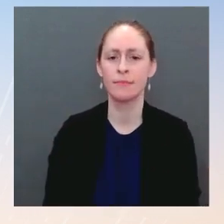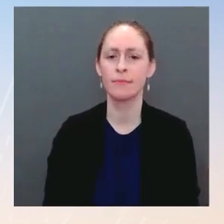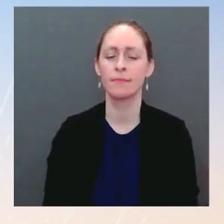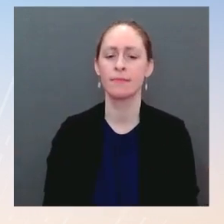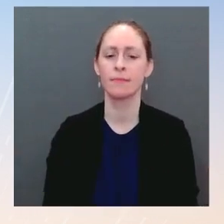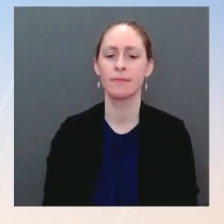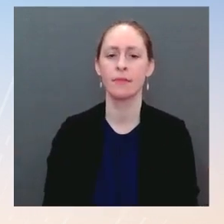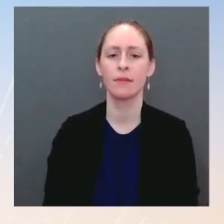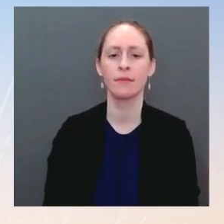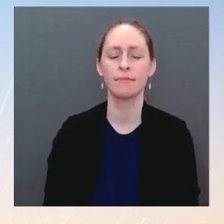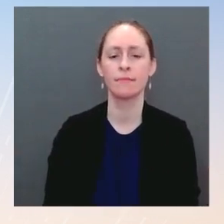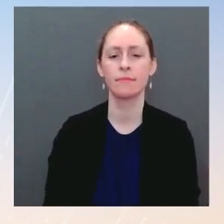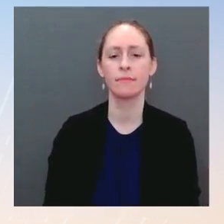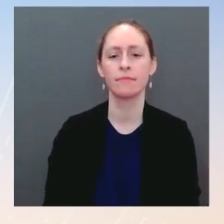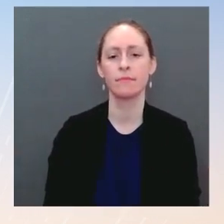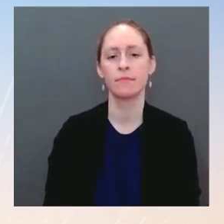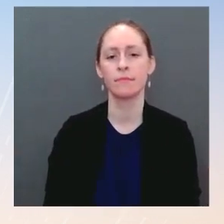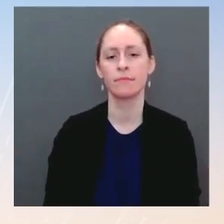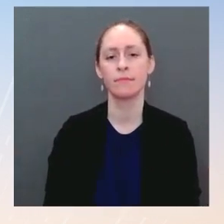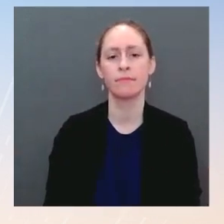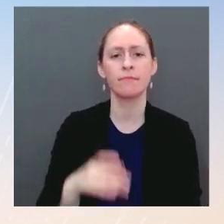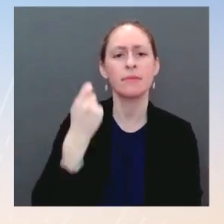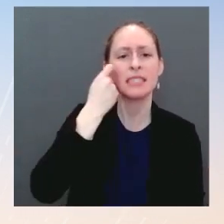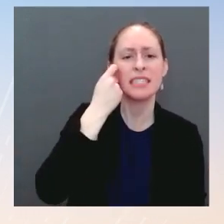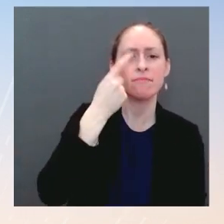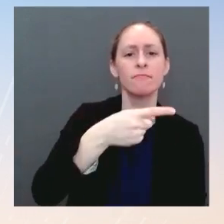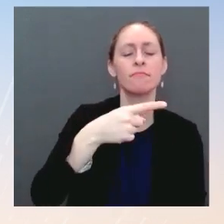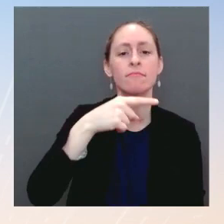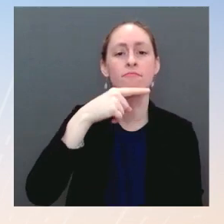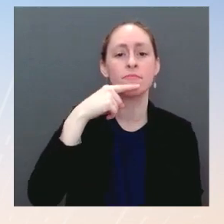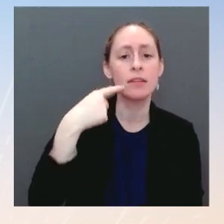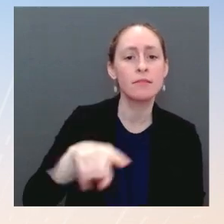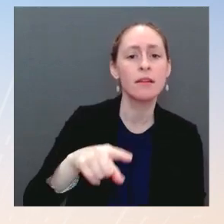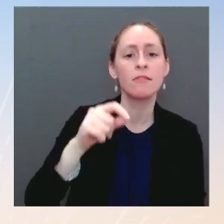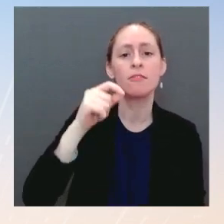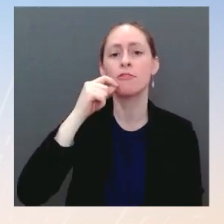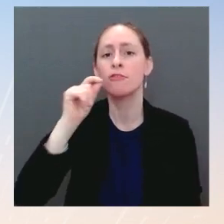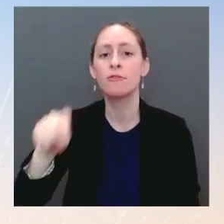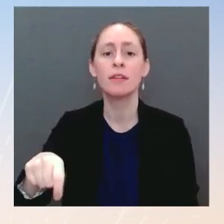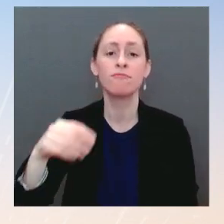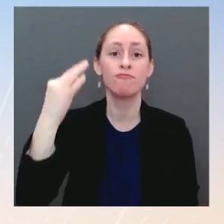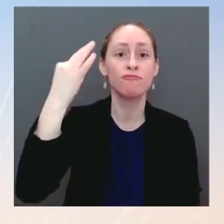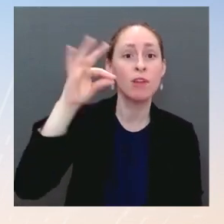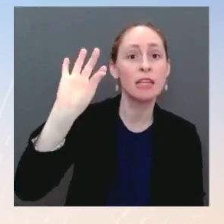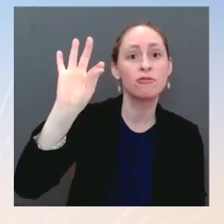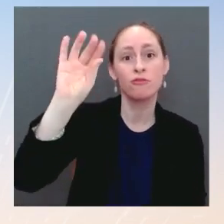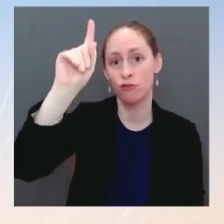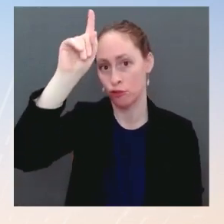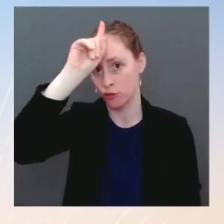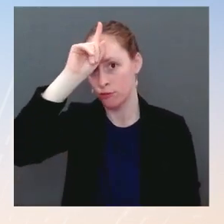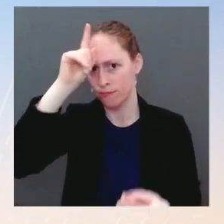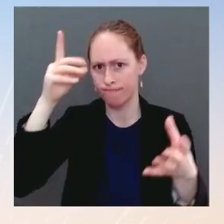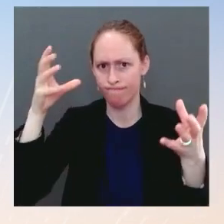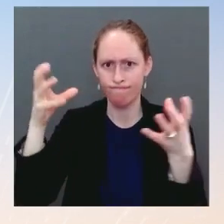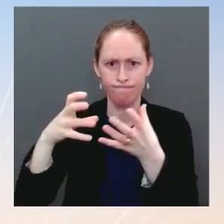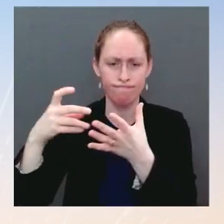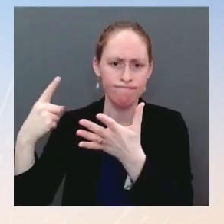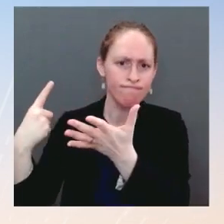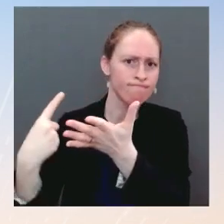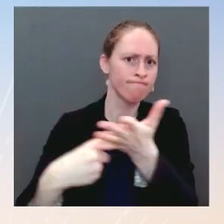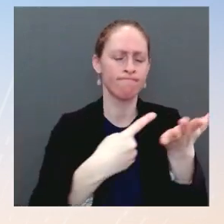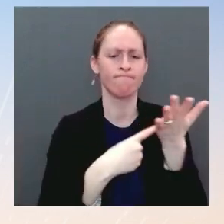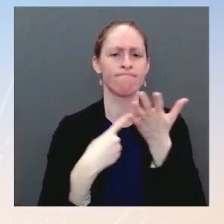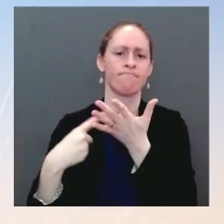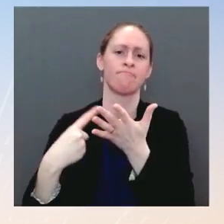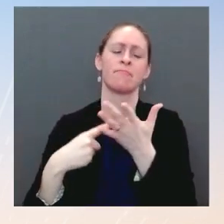without the United States, and they agreed to keep the ceasefire in eastern Ukraine and talk again in two weeks. Ms. Mm-hmm. The Does the White